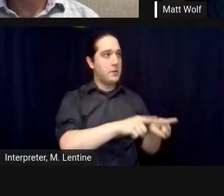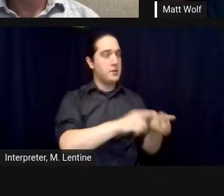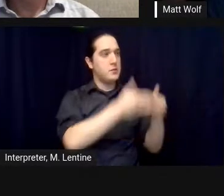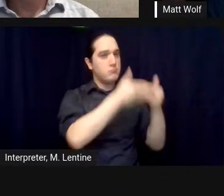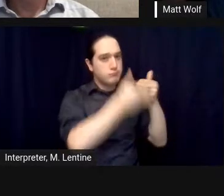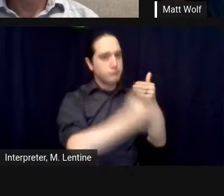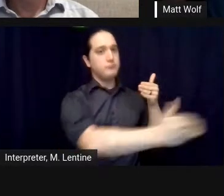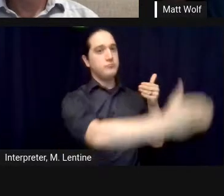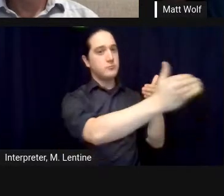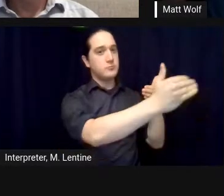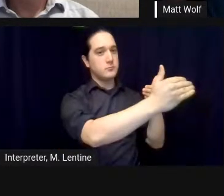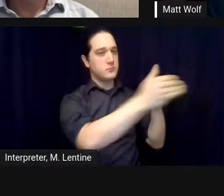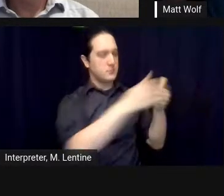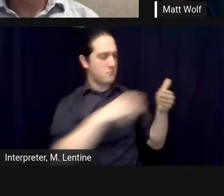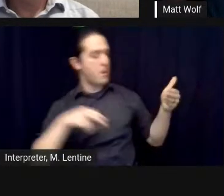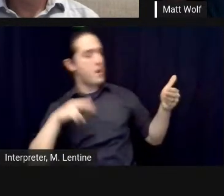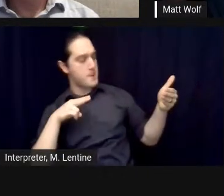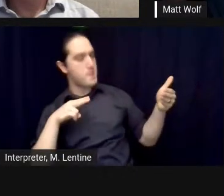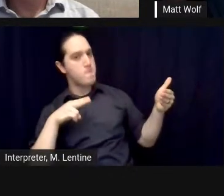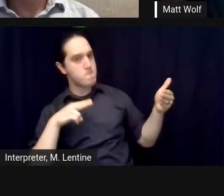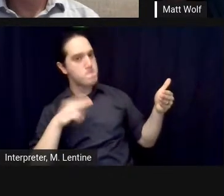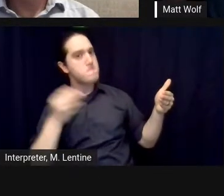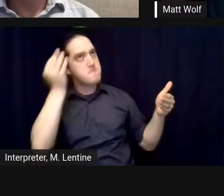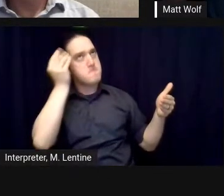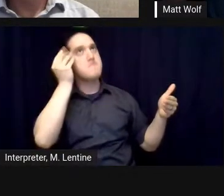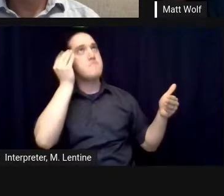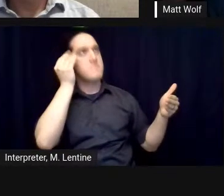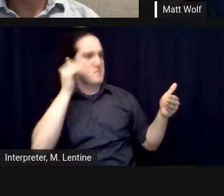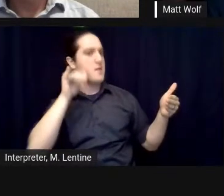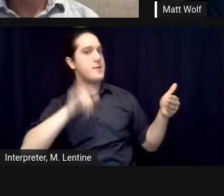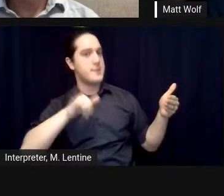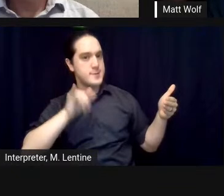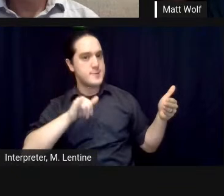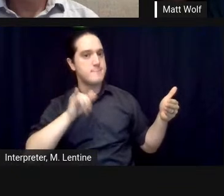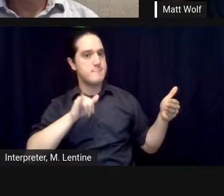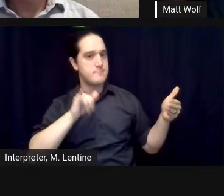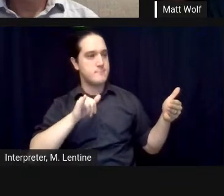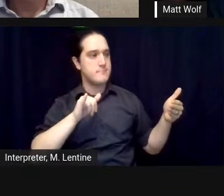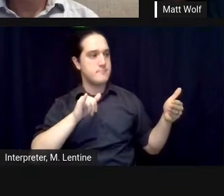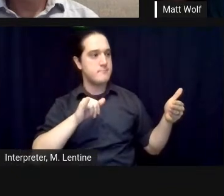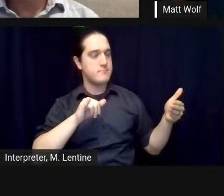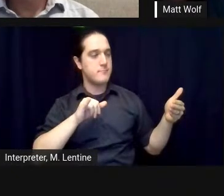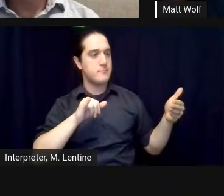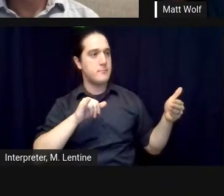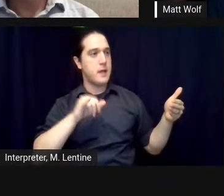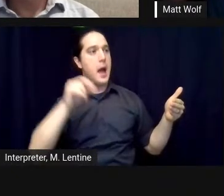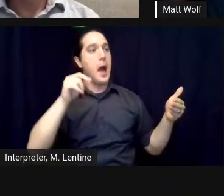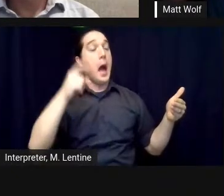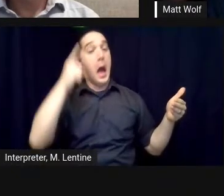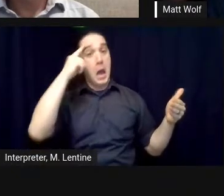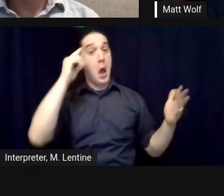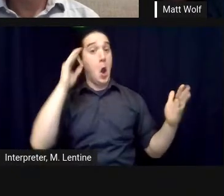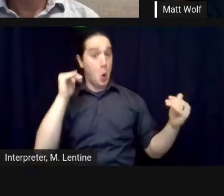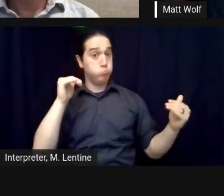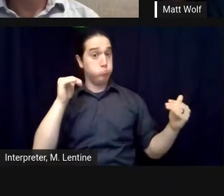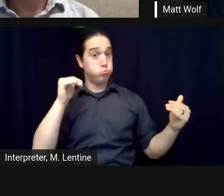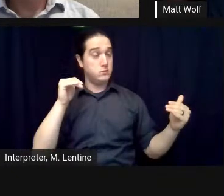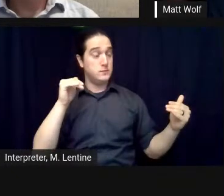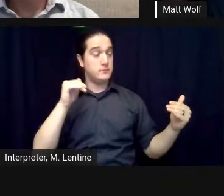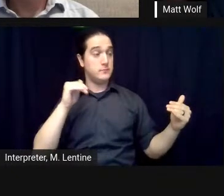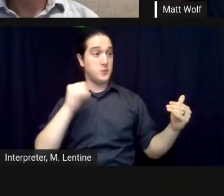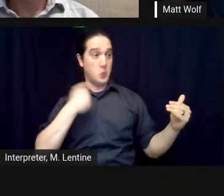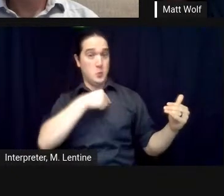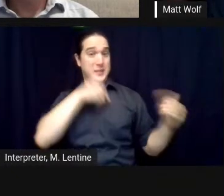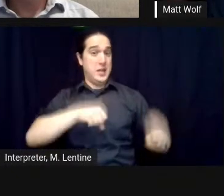from this pause i mean these are these are questions that we can hope um come to the fore as as we're in this difficult